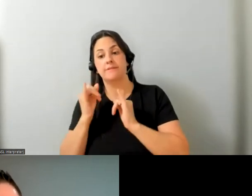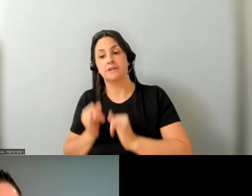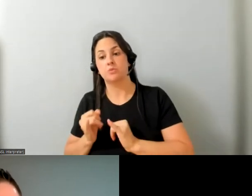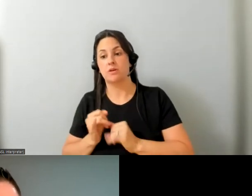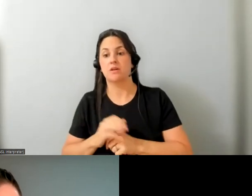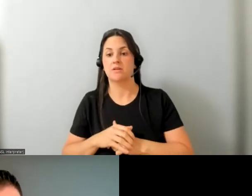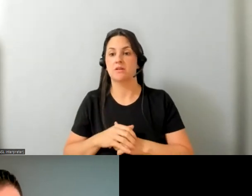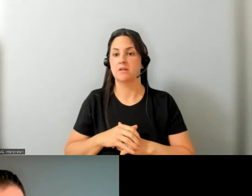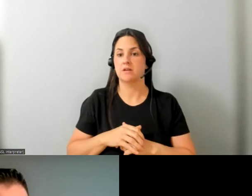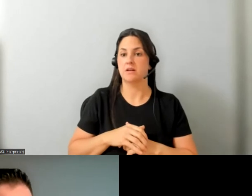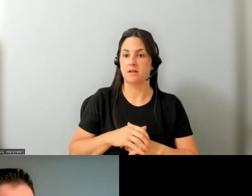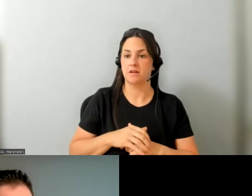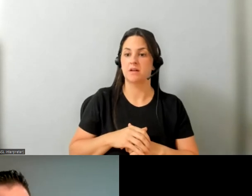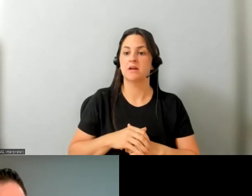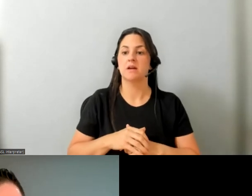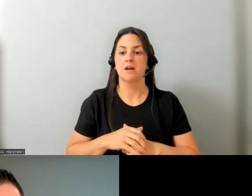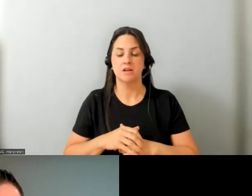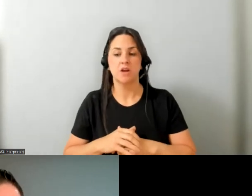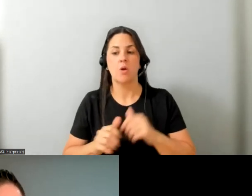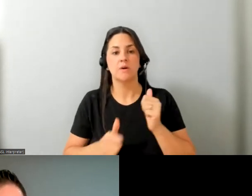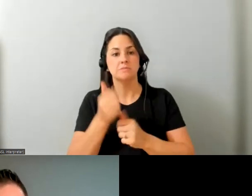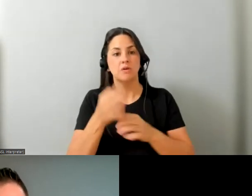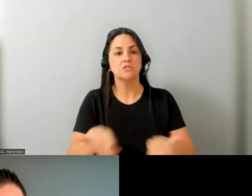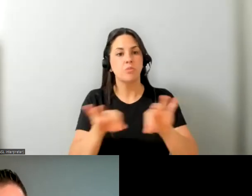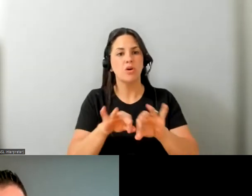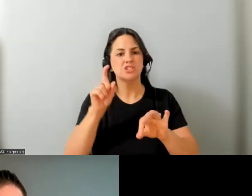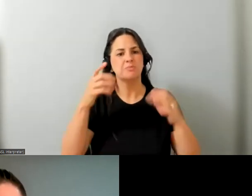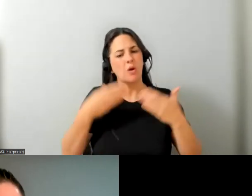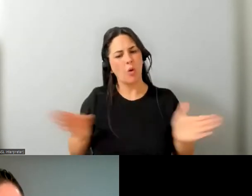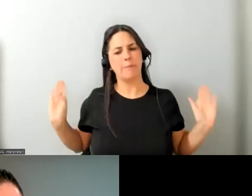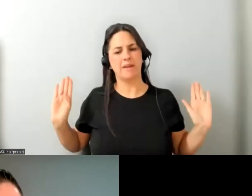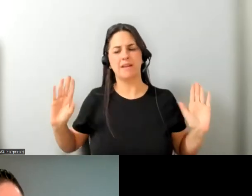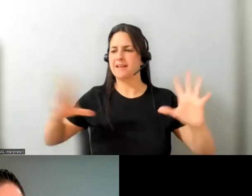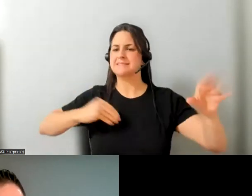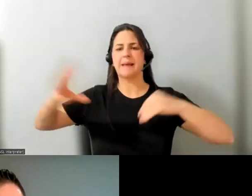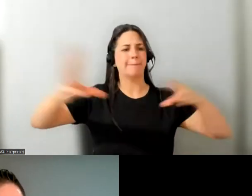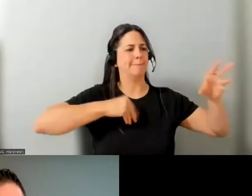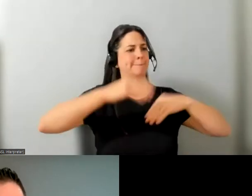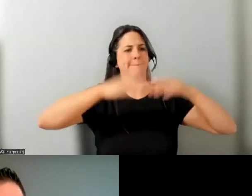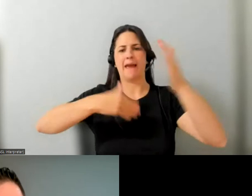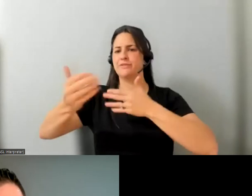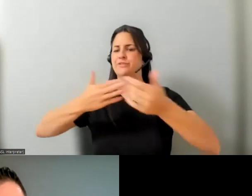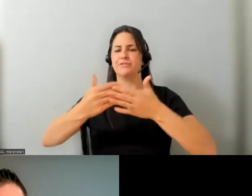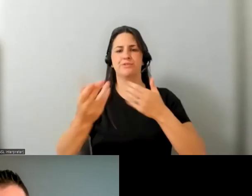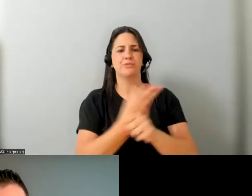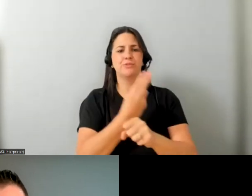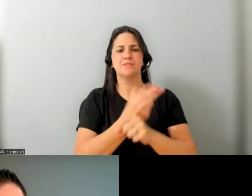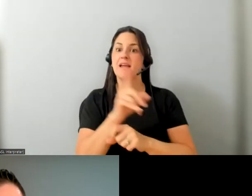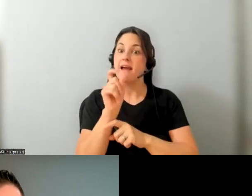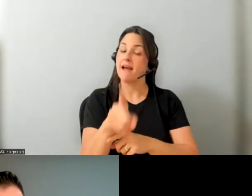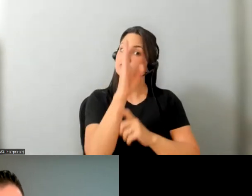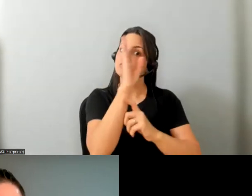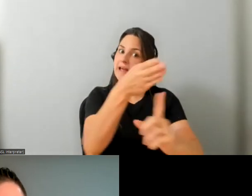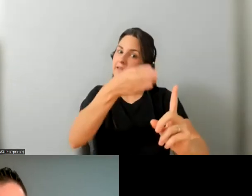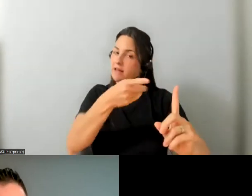there and i think what's the most important is for us to be open and accepting to all of them and asking people directly